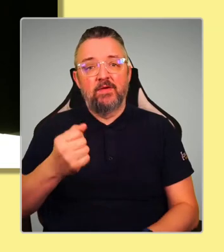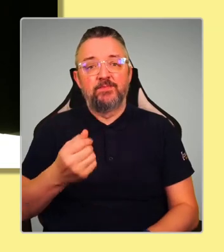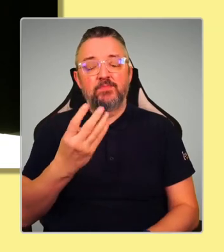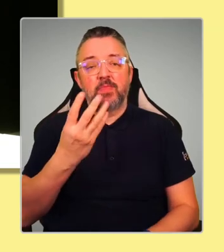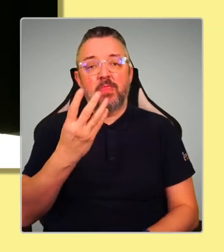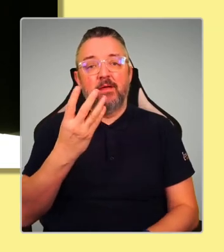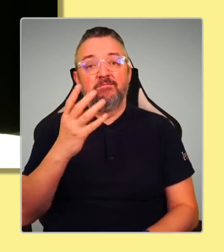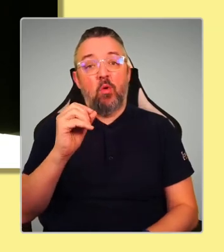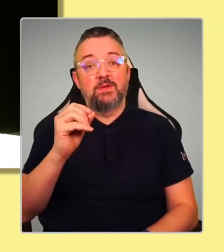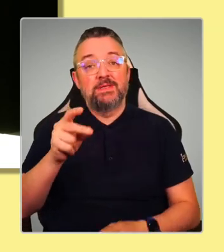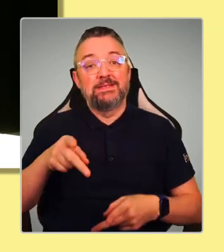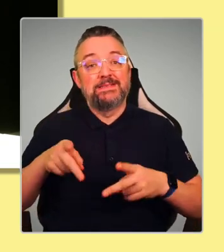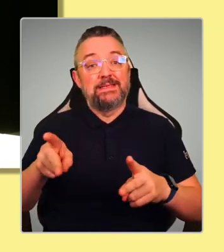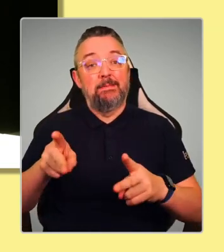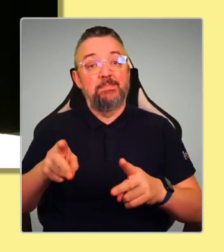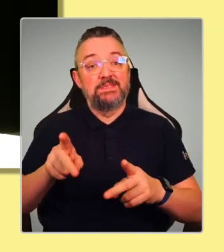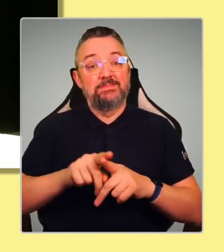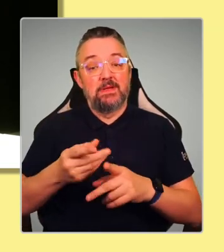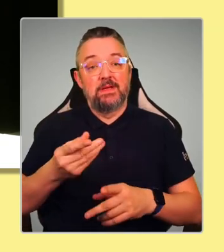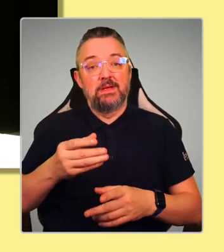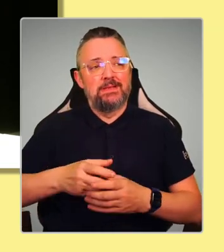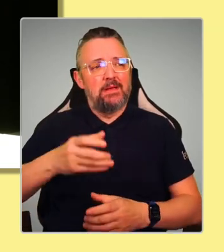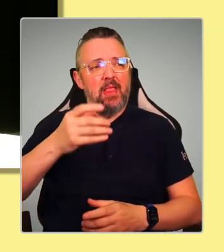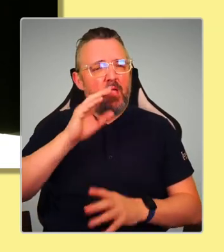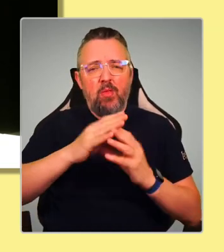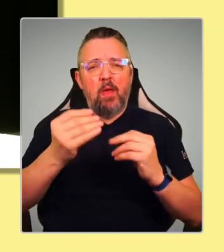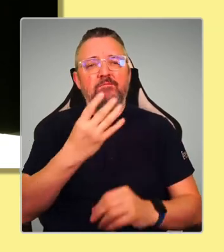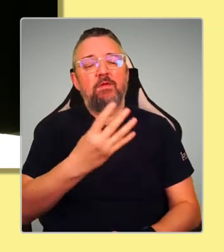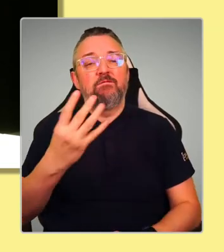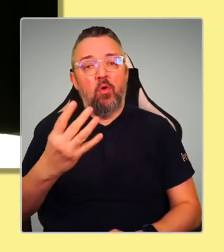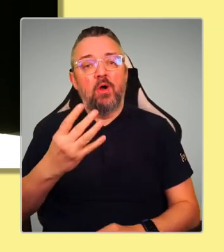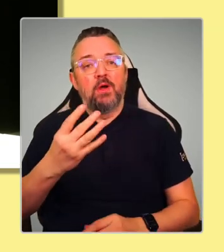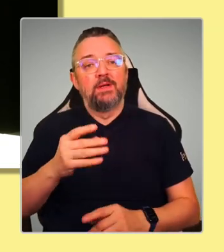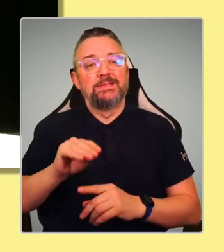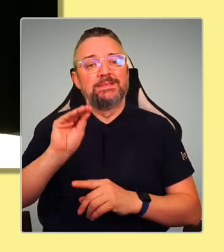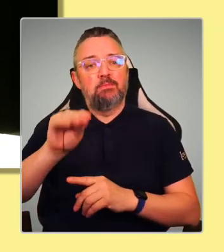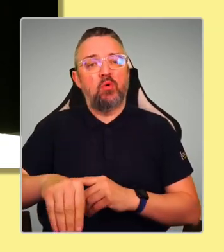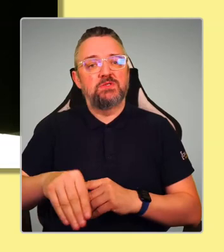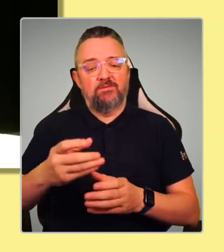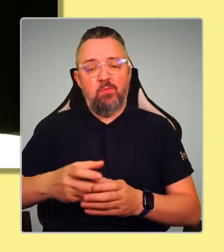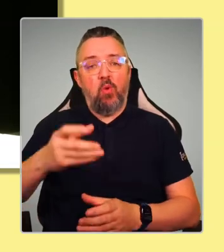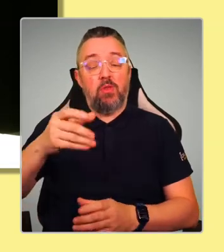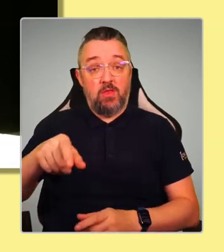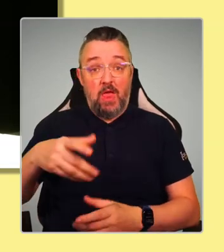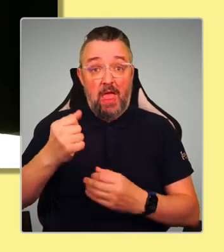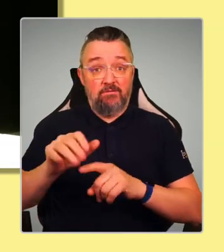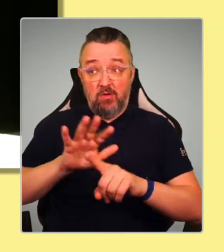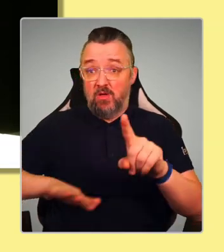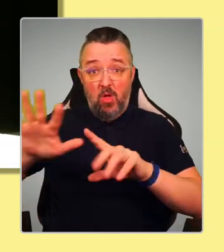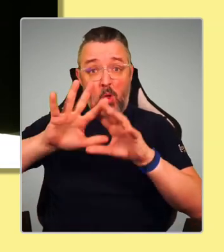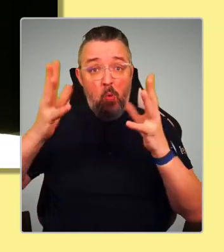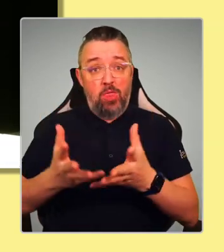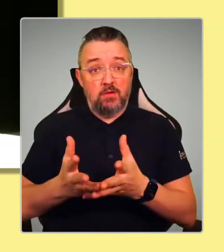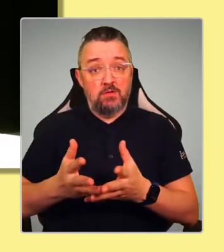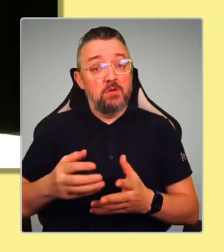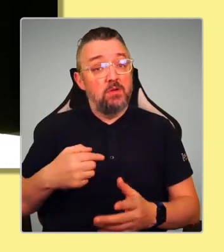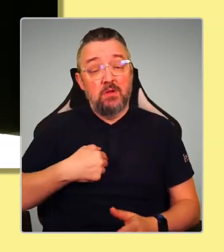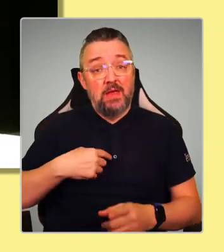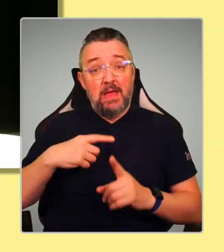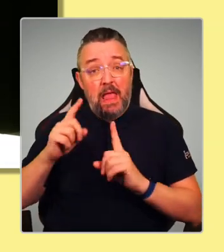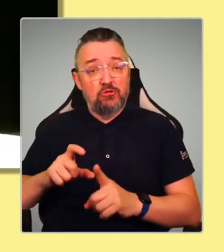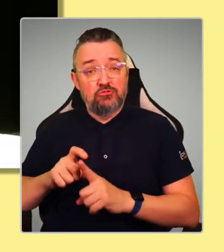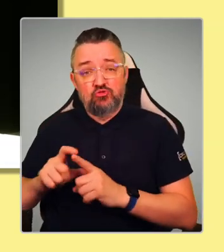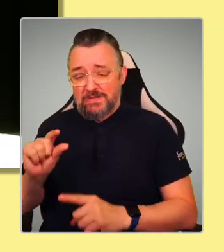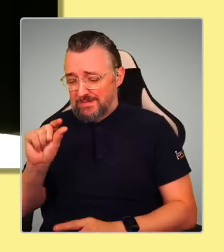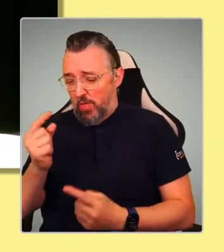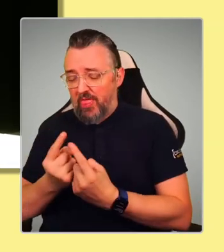the world, 44, I think, in fact, if we can't even take small steps to get litter off our streets and beaches, then people aren't really going